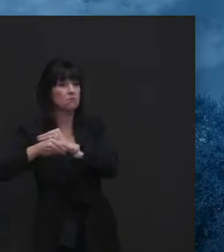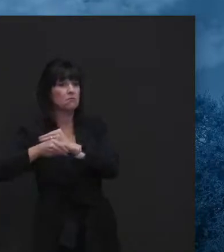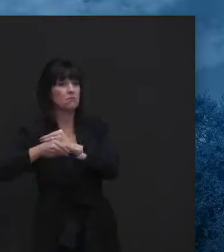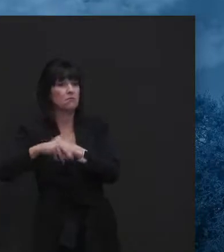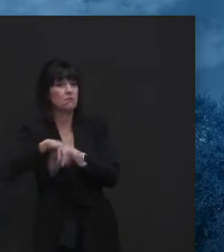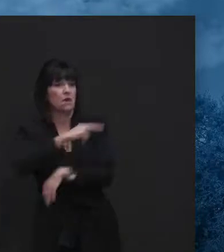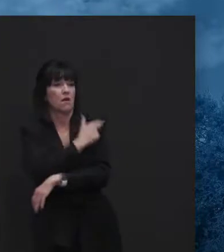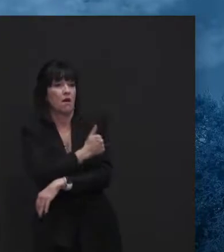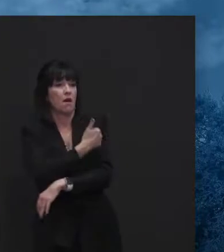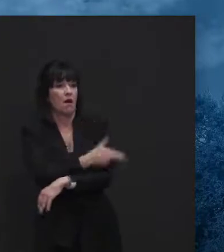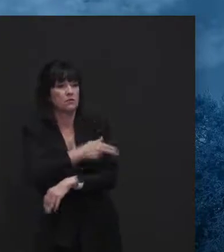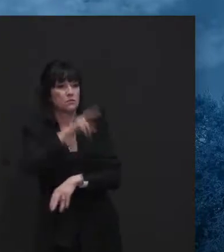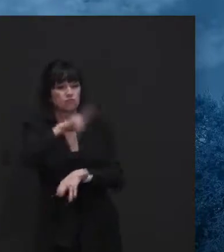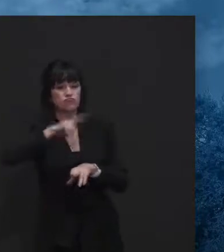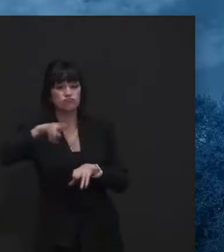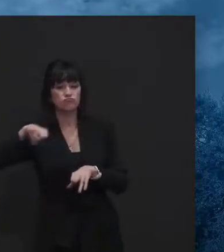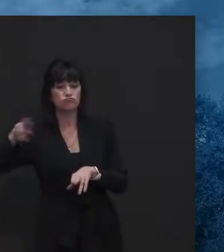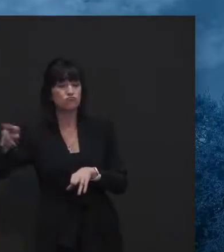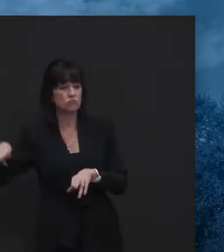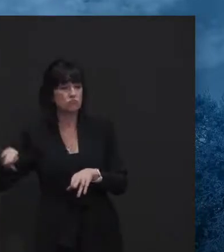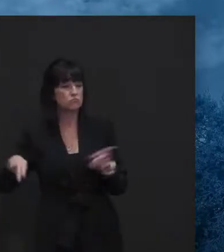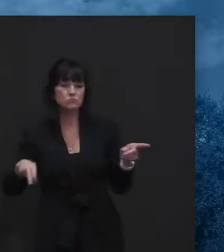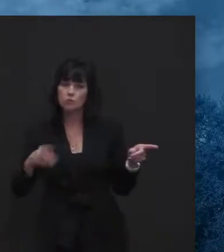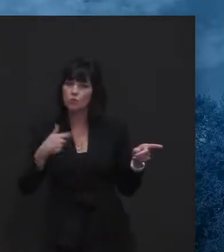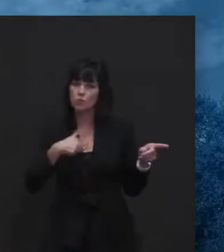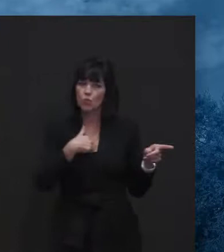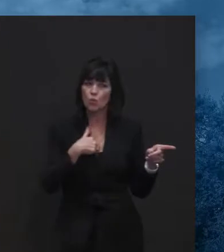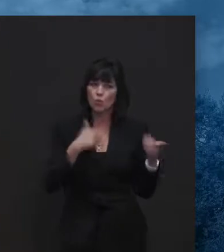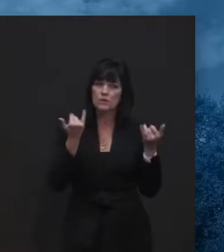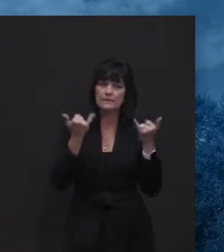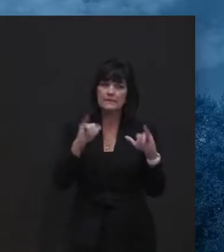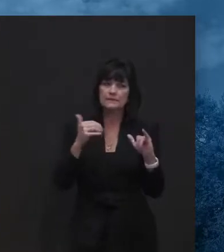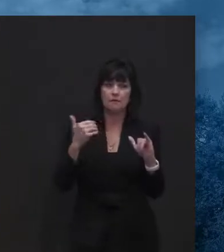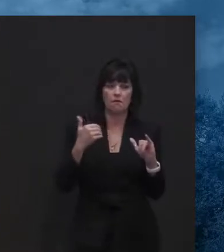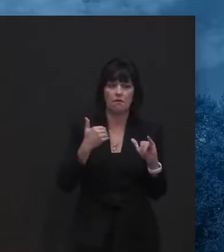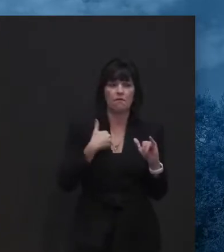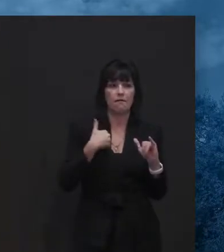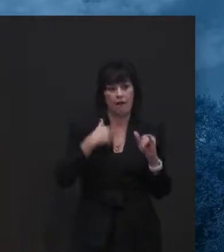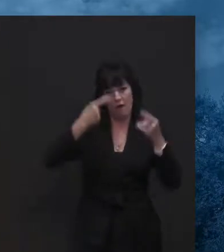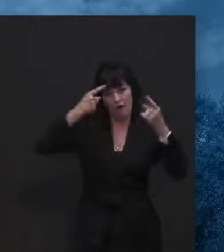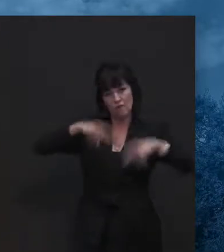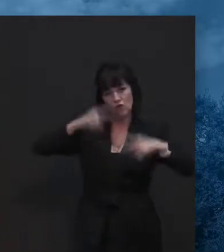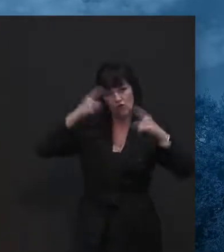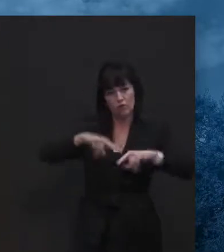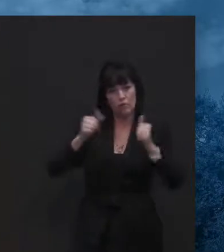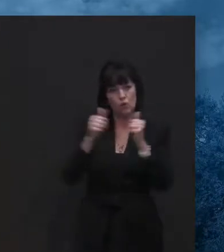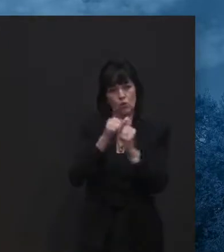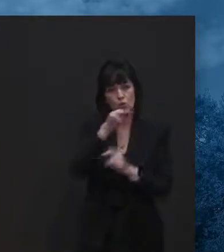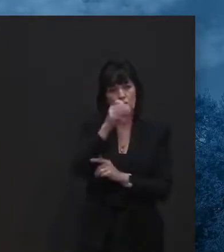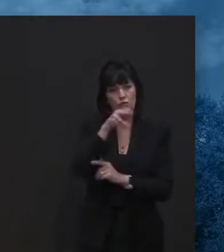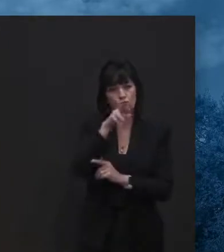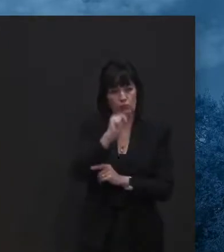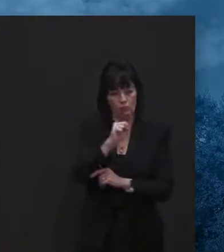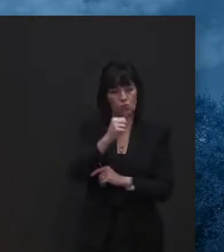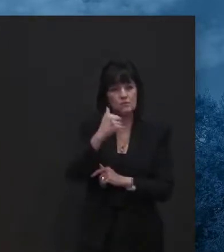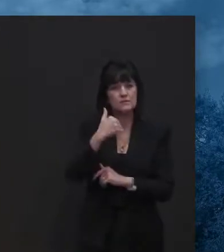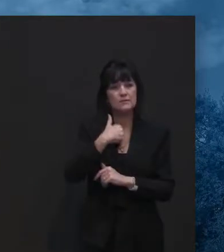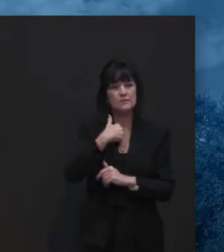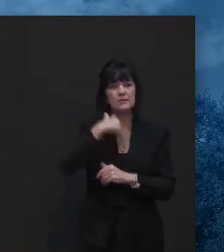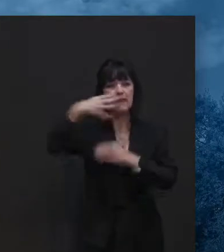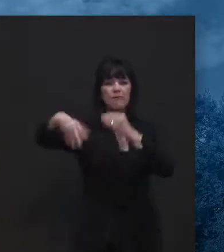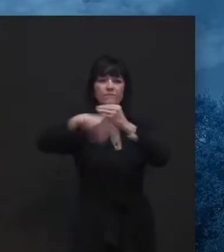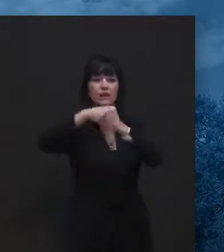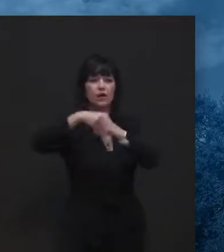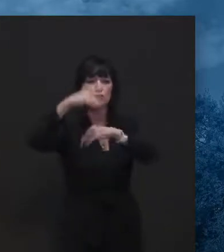We have, uh, you know, we still have the agreement with, uh, new more as they gave us one of their wings. So we, we could turn that on, but I think the other, the other